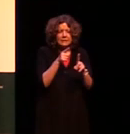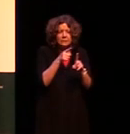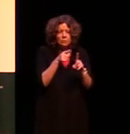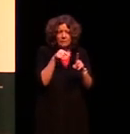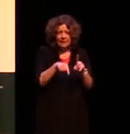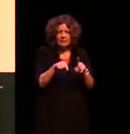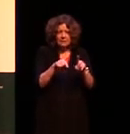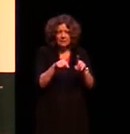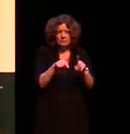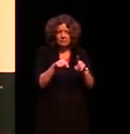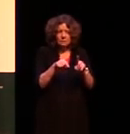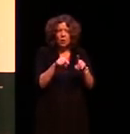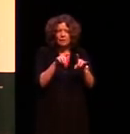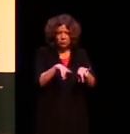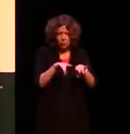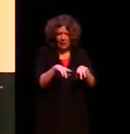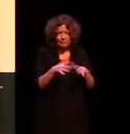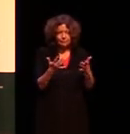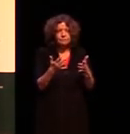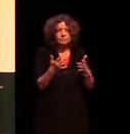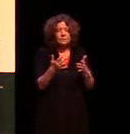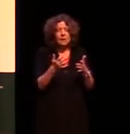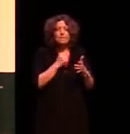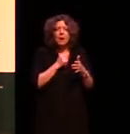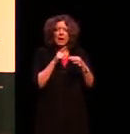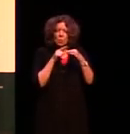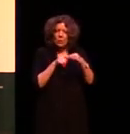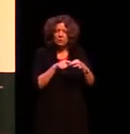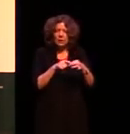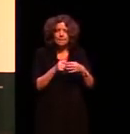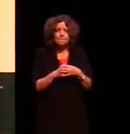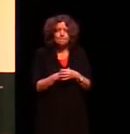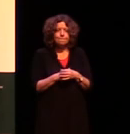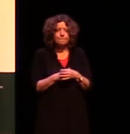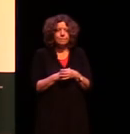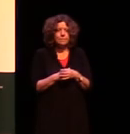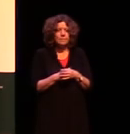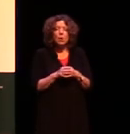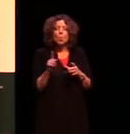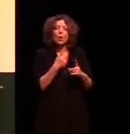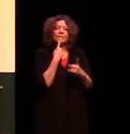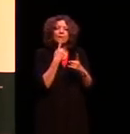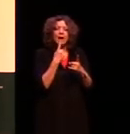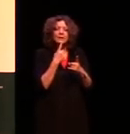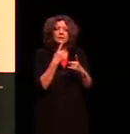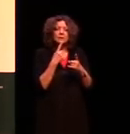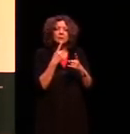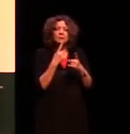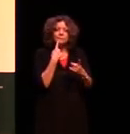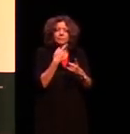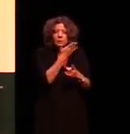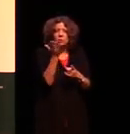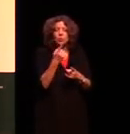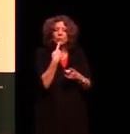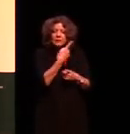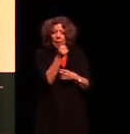and um my question relates to um what advice you would provide to a person who